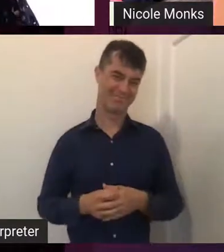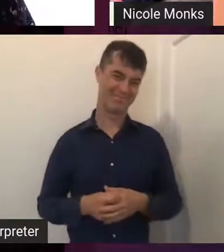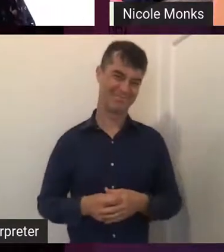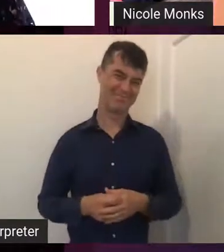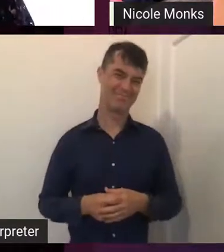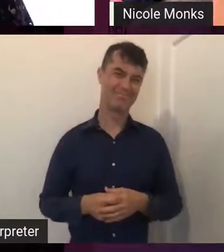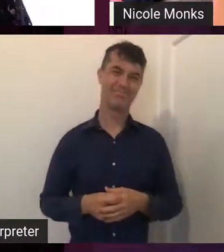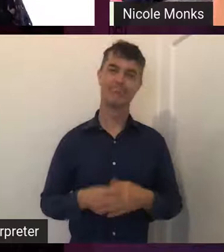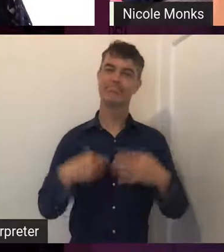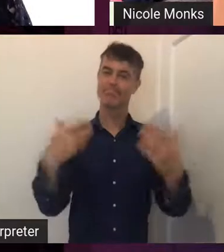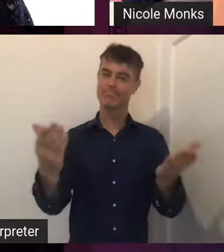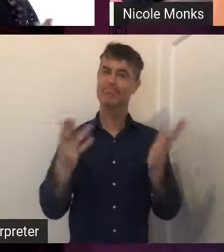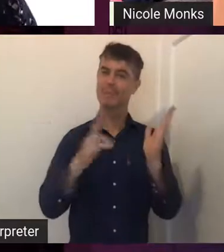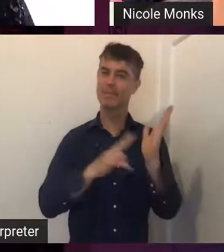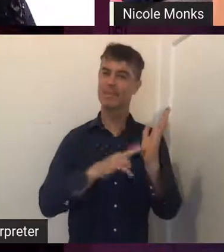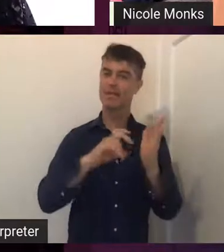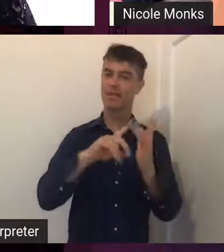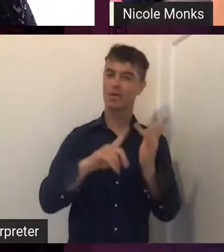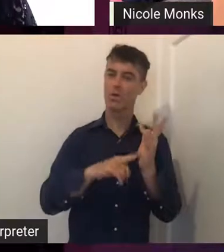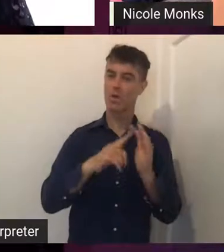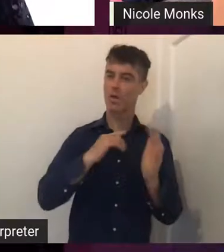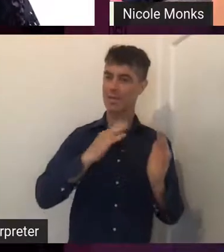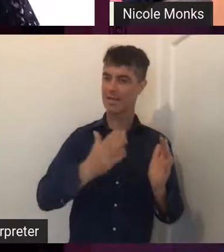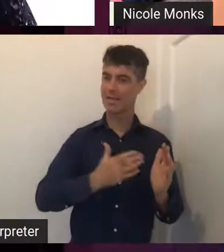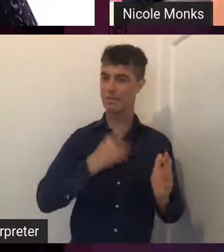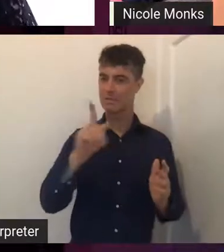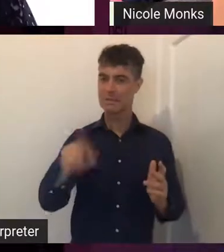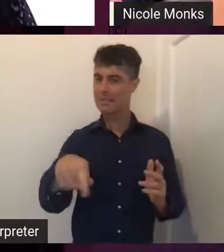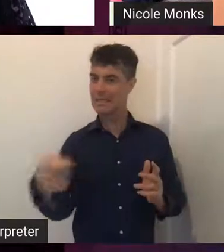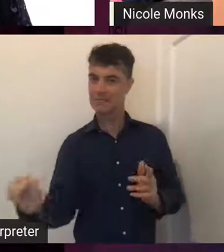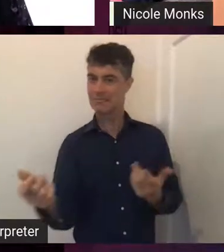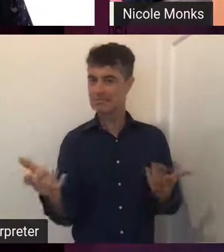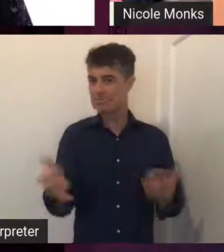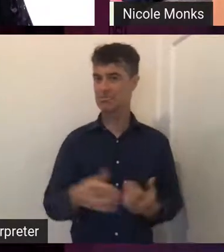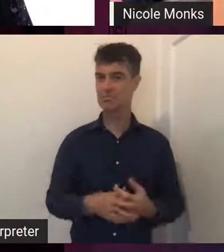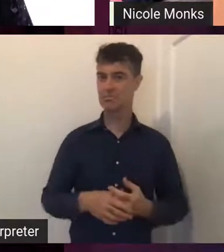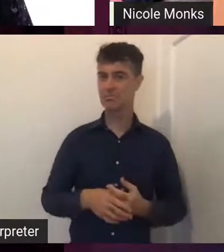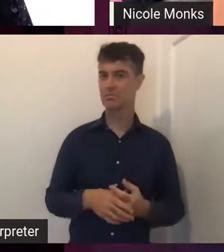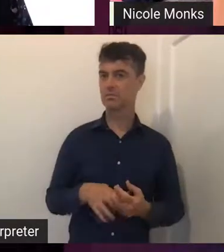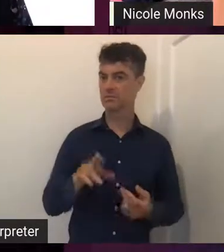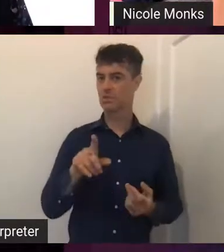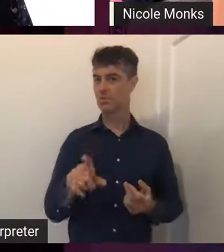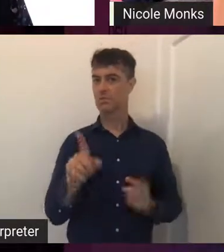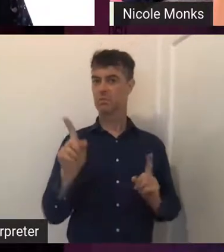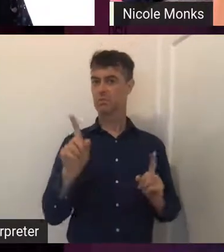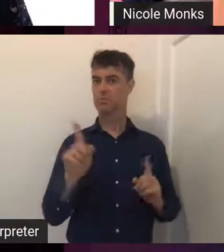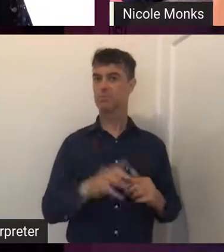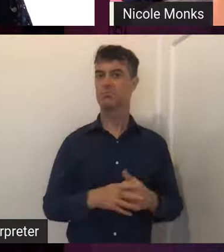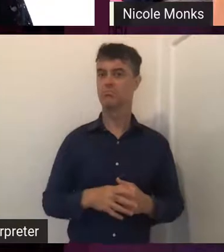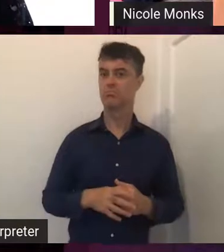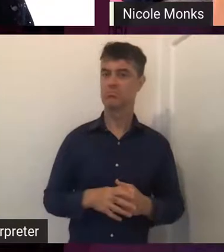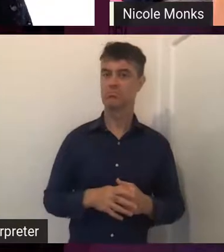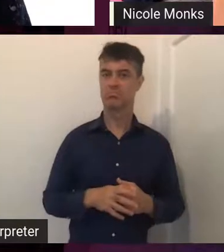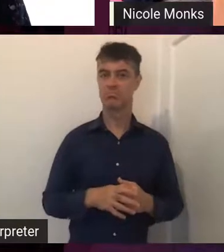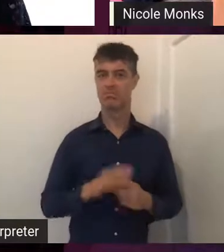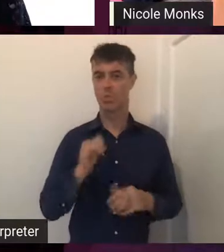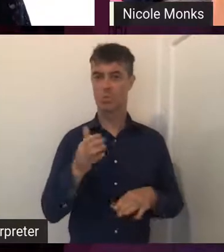Nicole, I'm really interested in what's happening next. What's the next kind of things that you've got coming up in your practice?